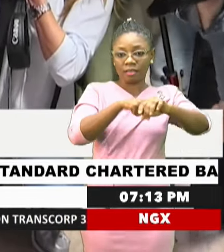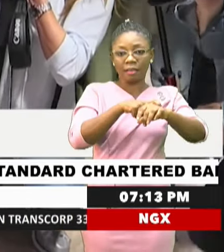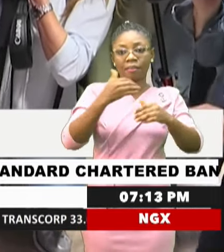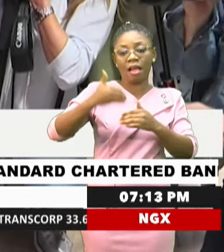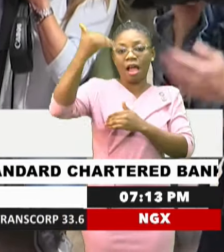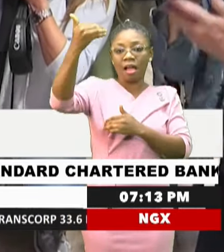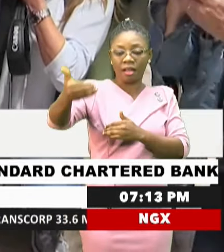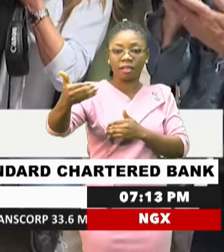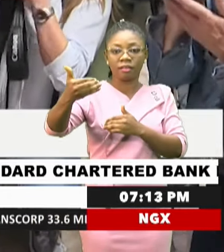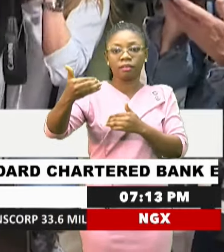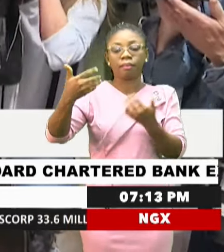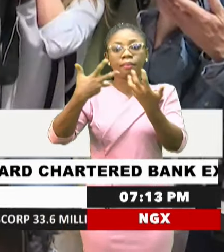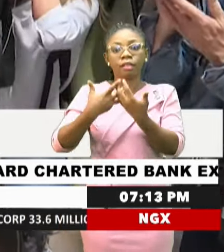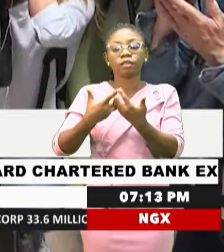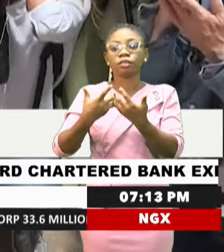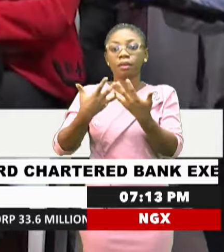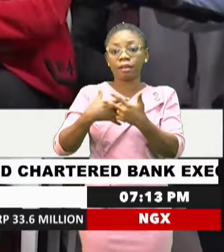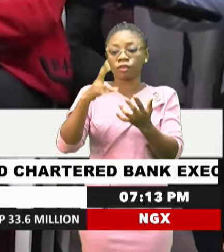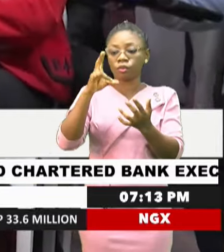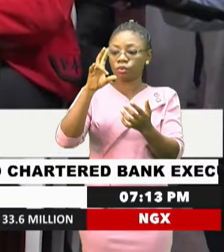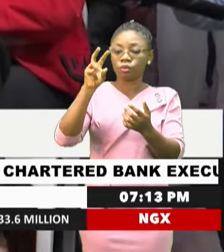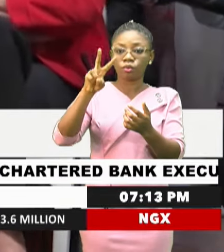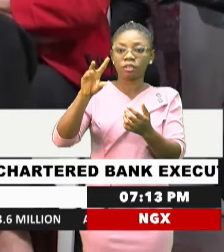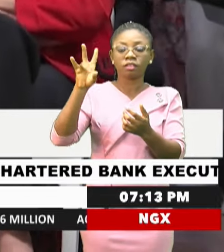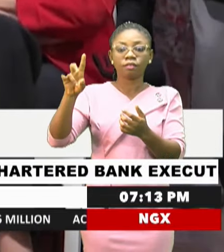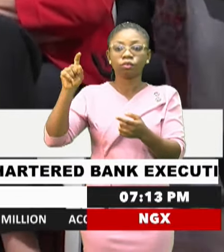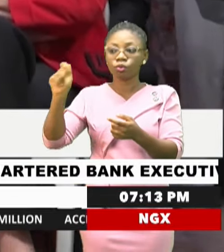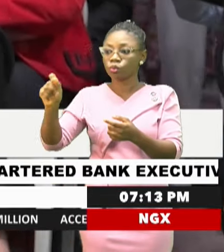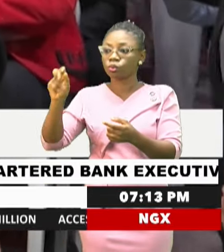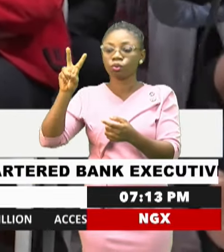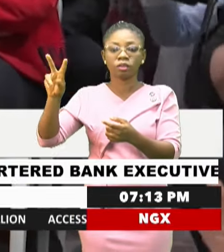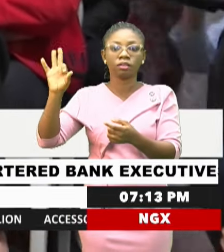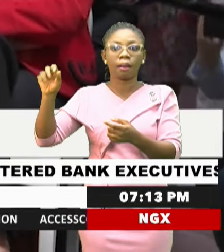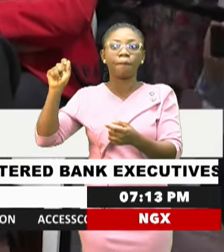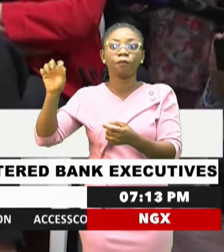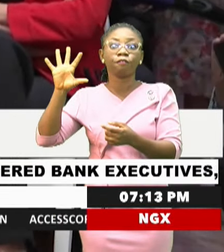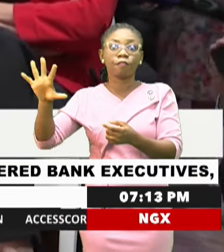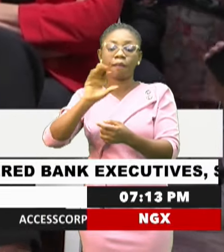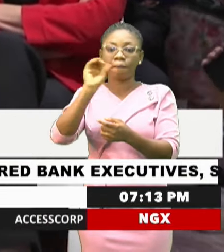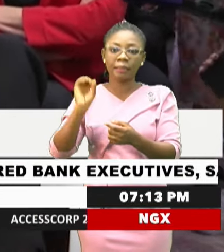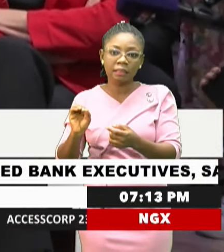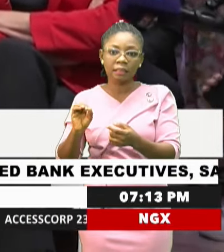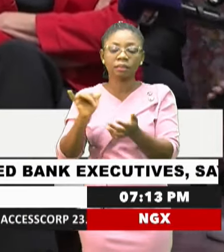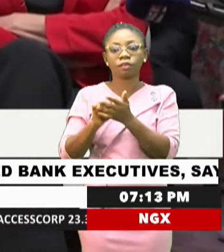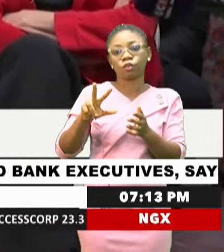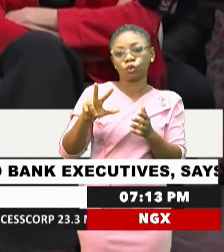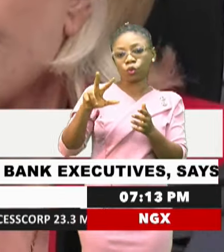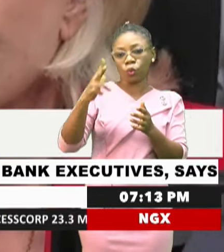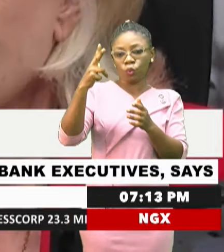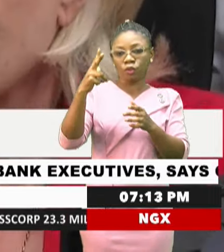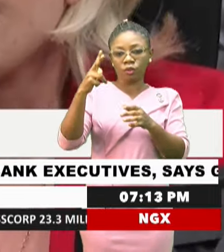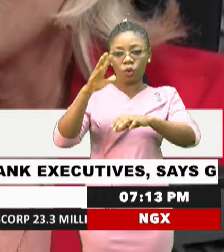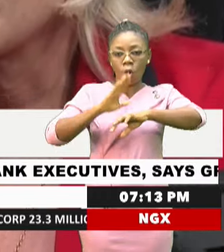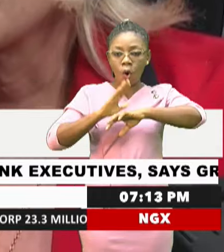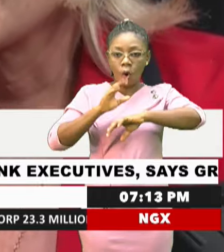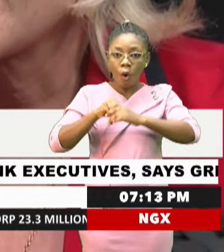alliance on 27 to 29.5 percent and Macron's centrists in third on 19